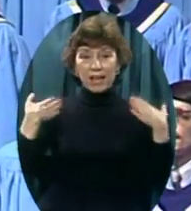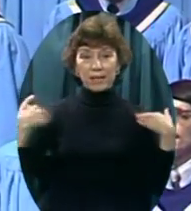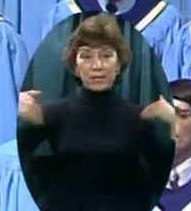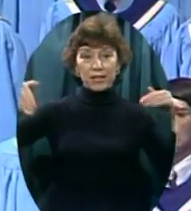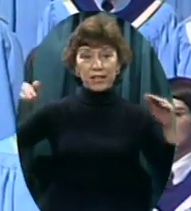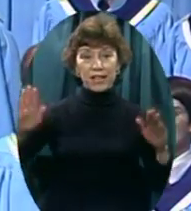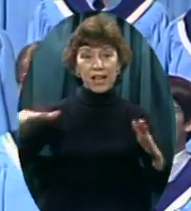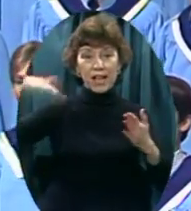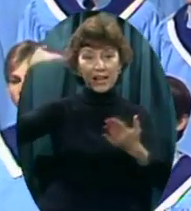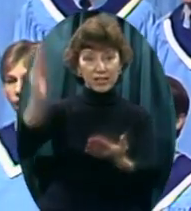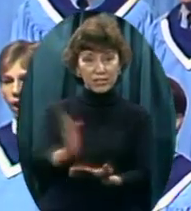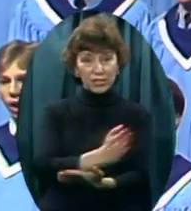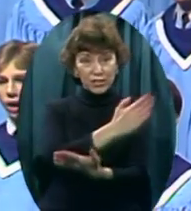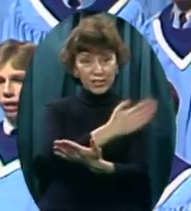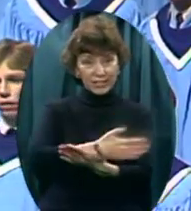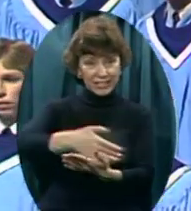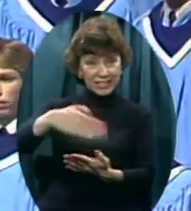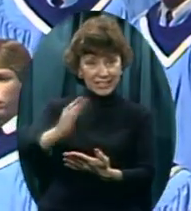sing.